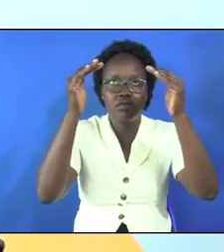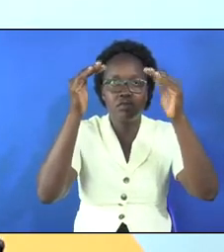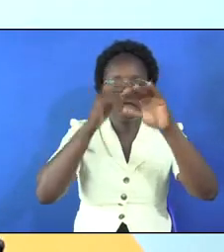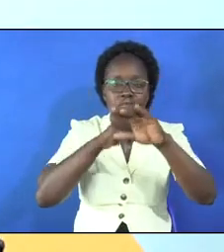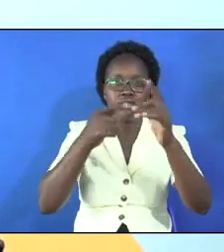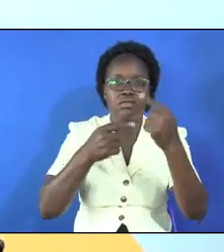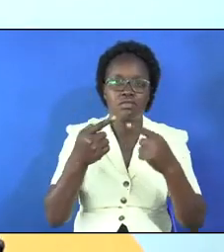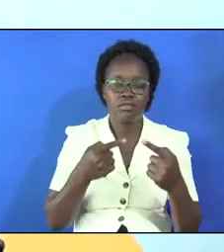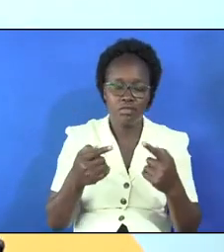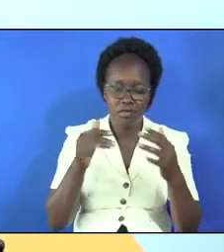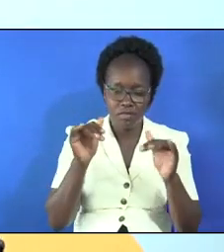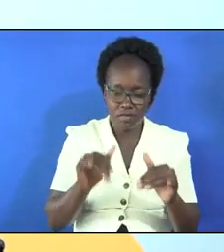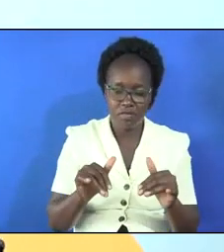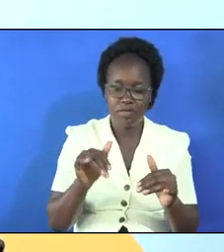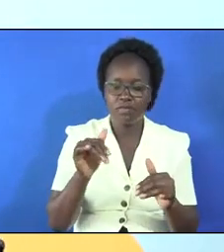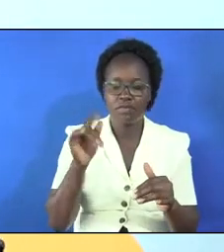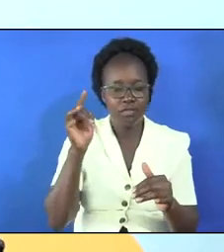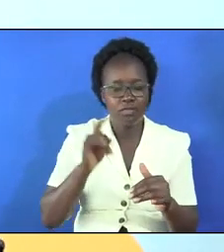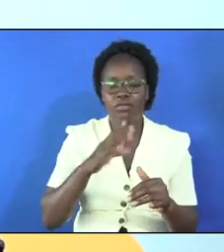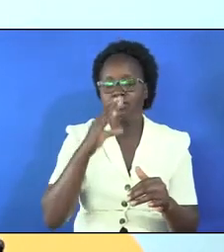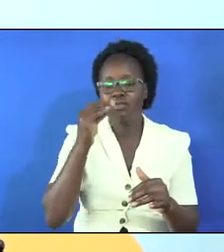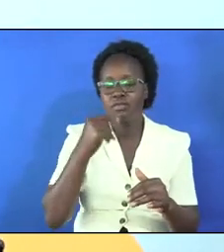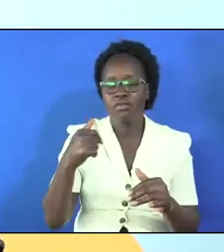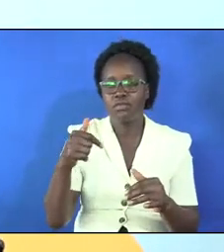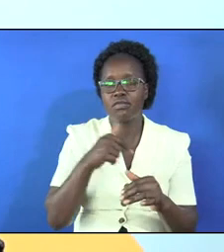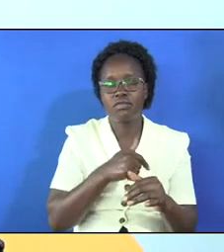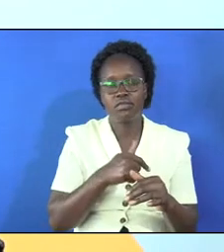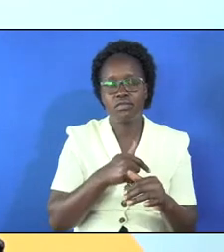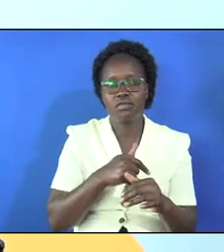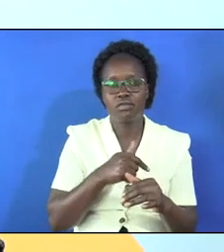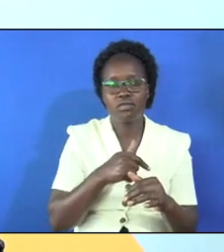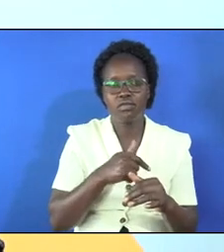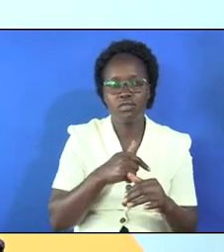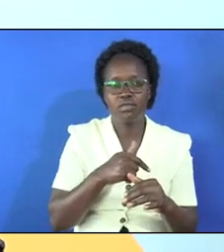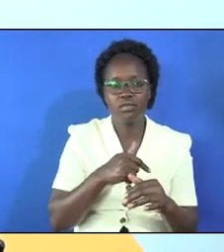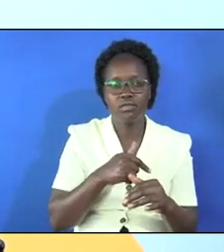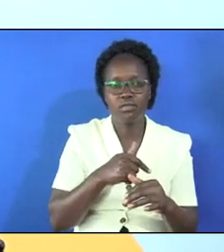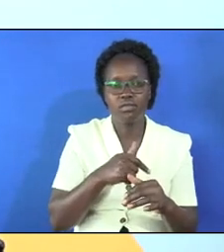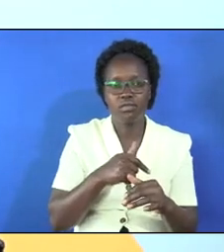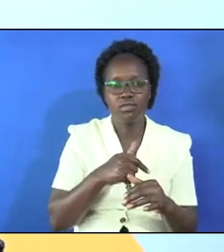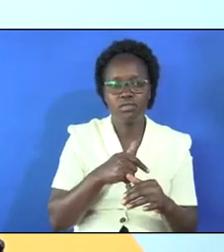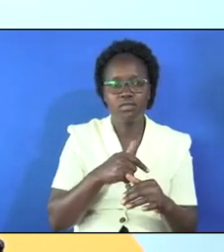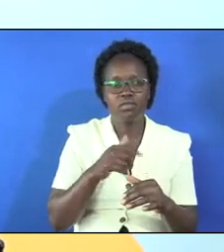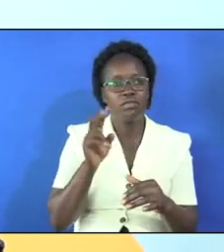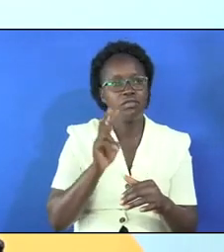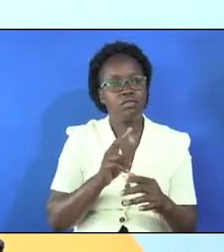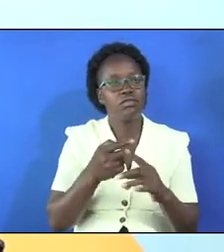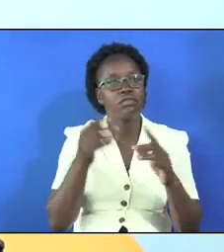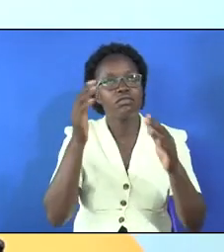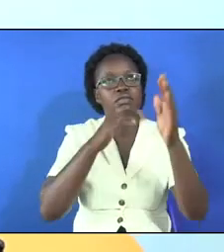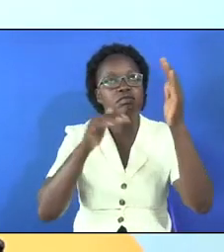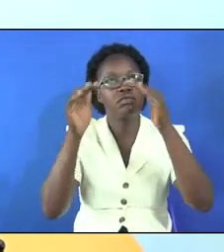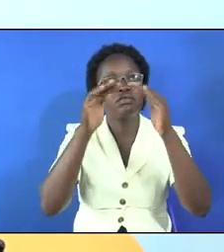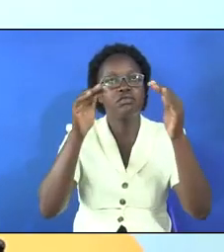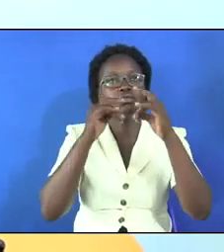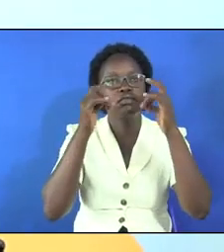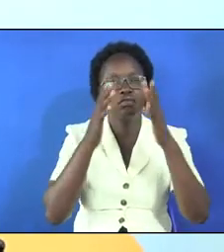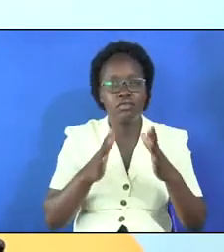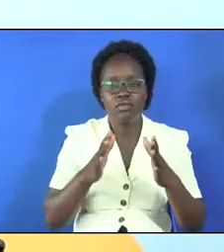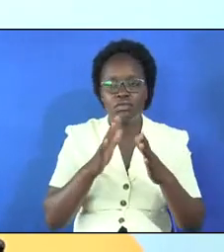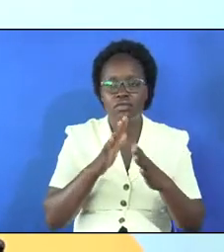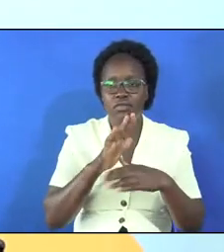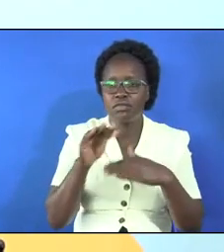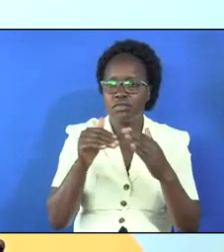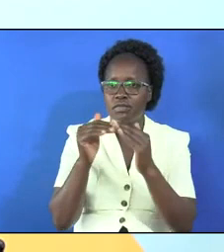a time has come that you have to speak to us and as you can see from heaven sinners of